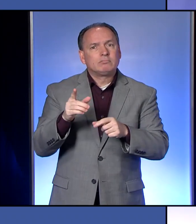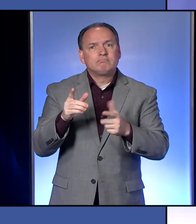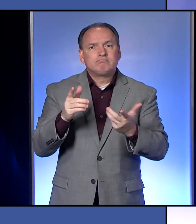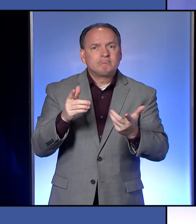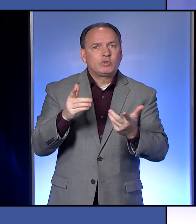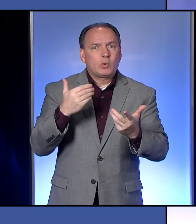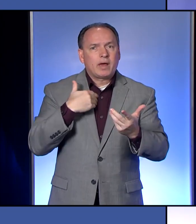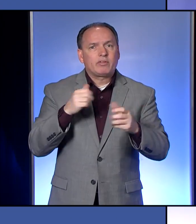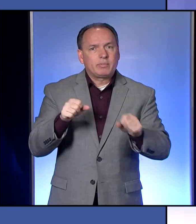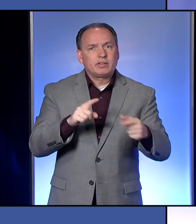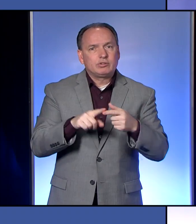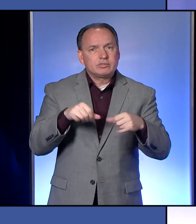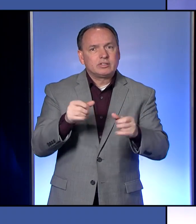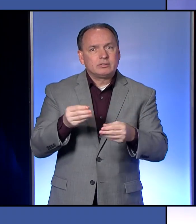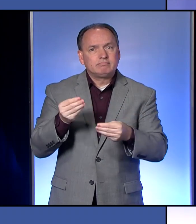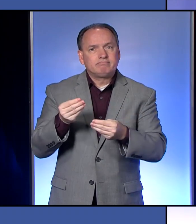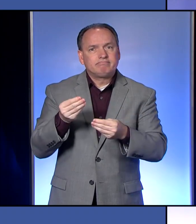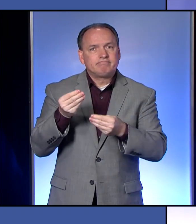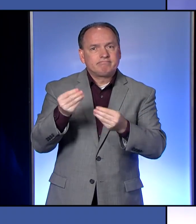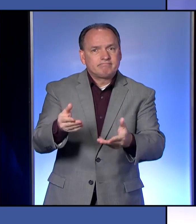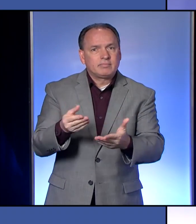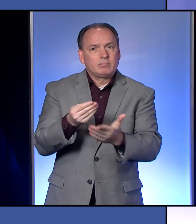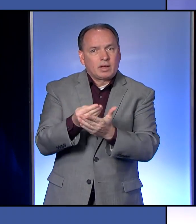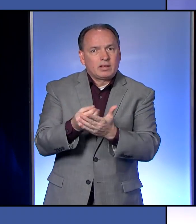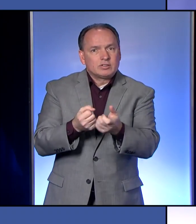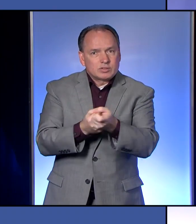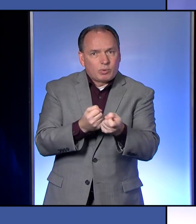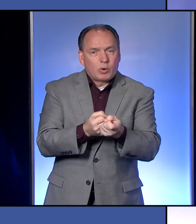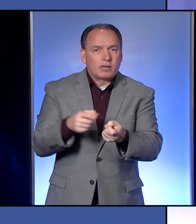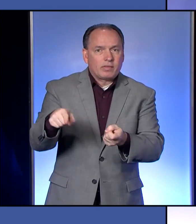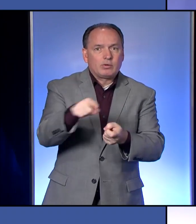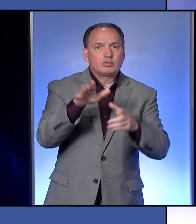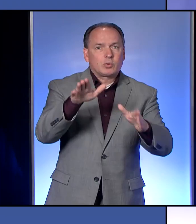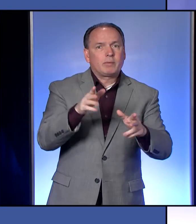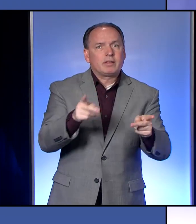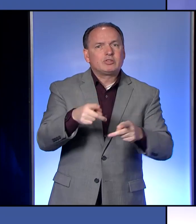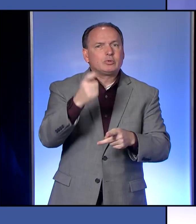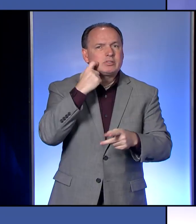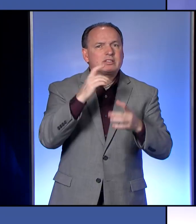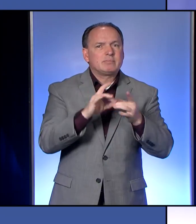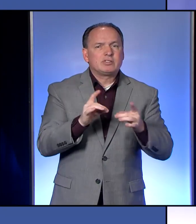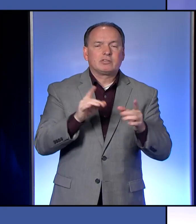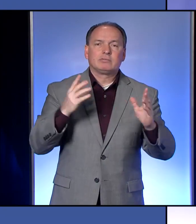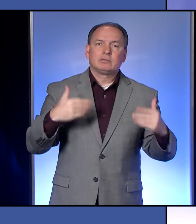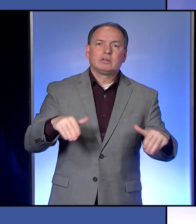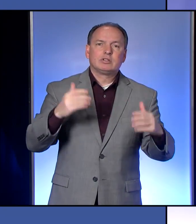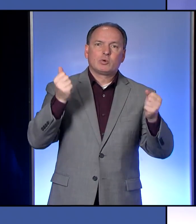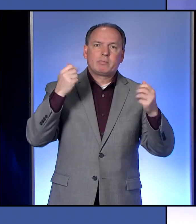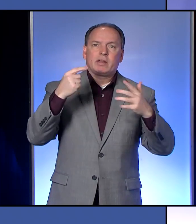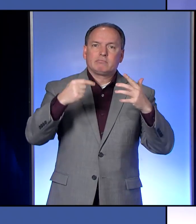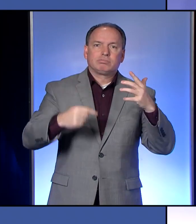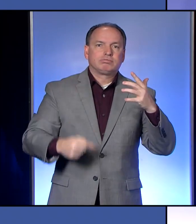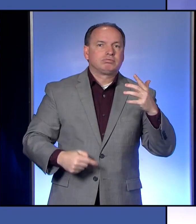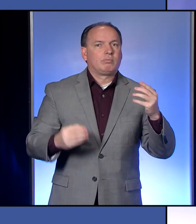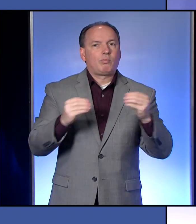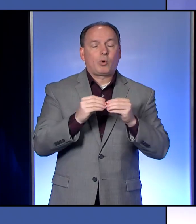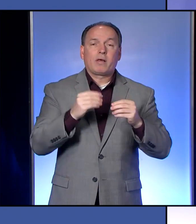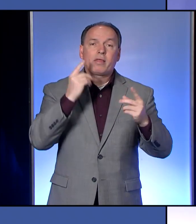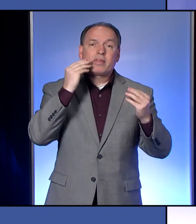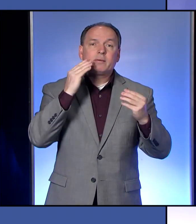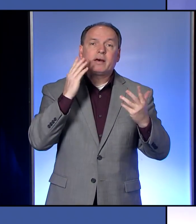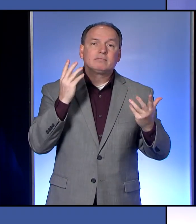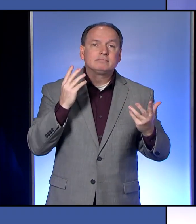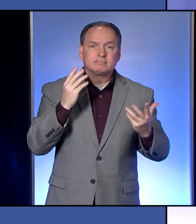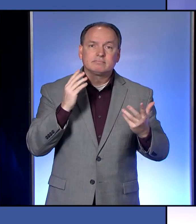have the ability to support all those great places that you just mentioned and so, so, so many more. Think about,